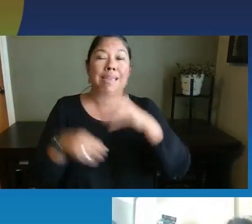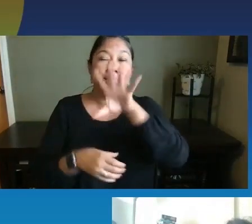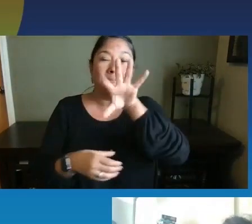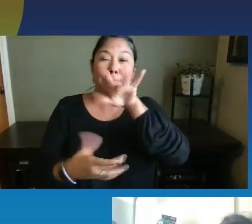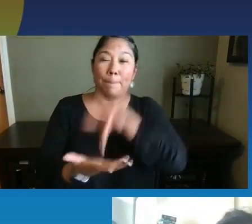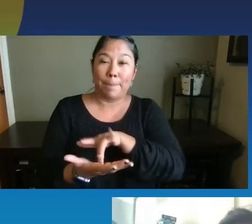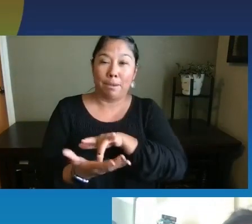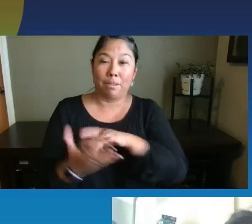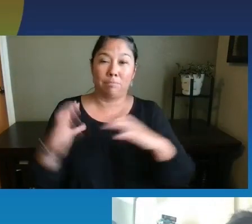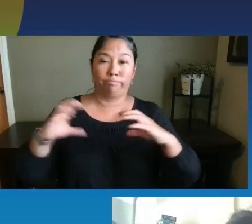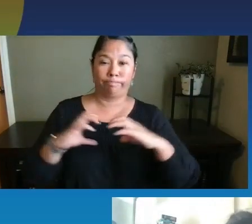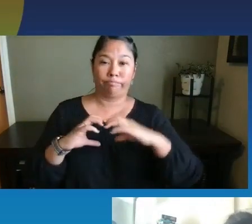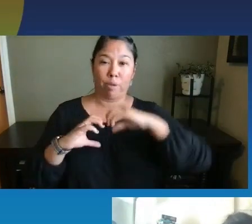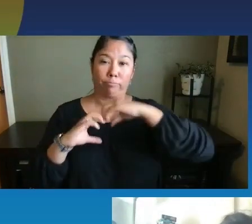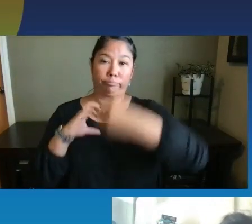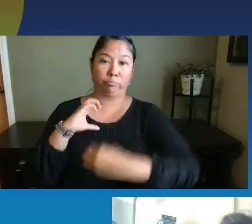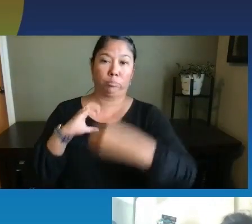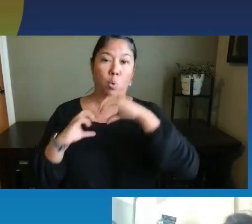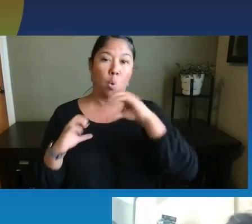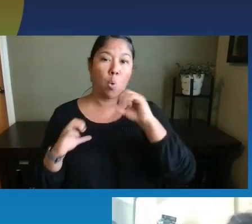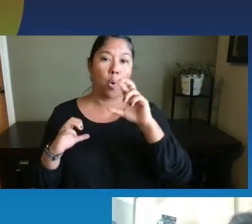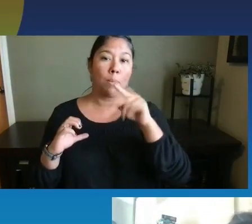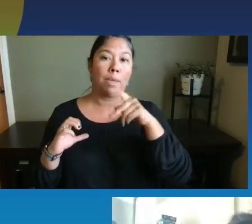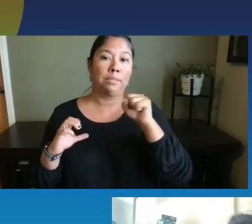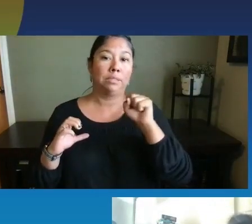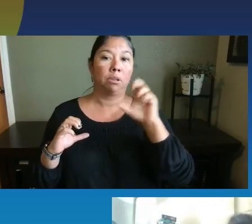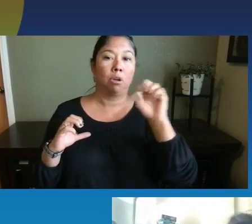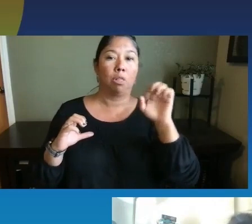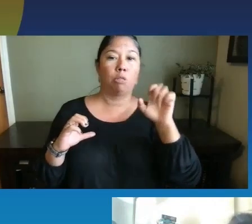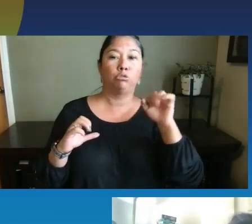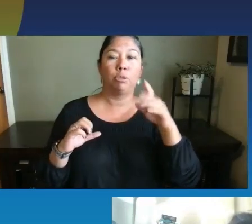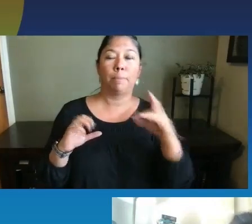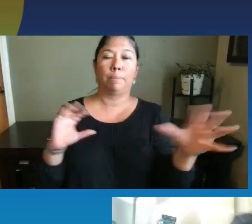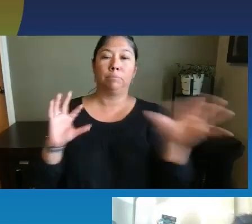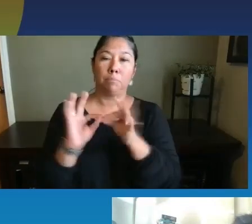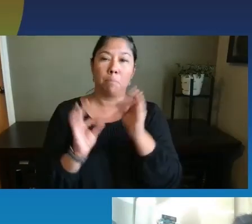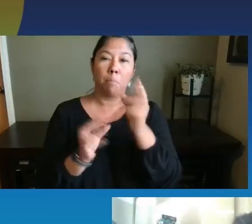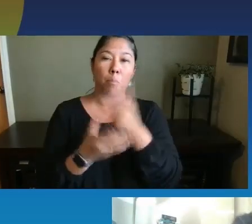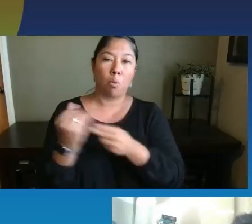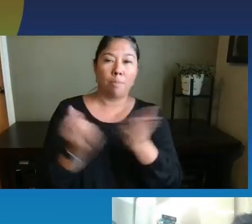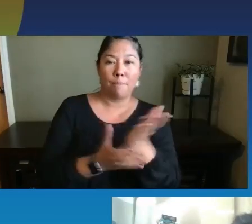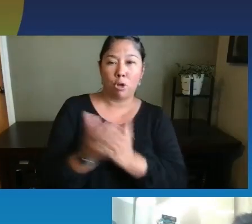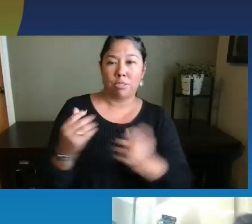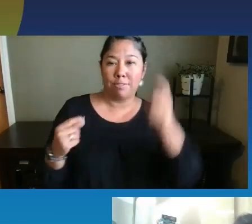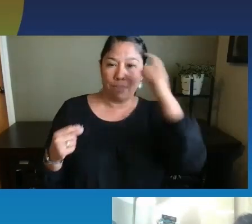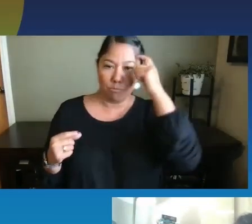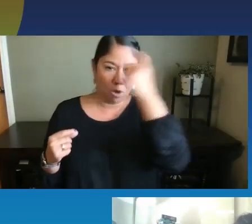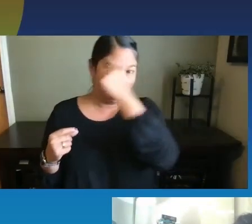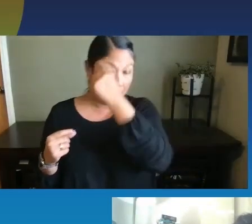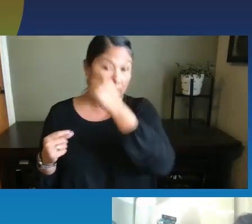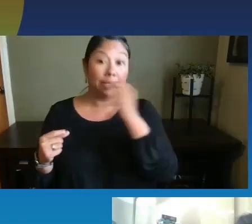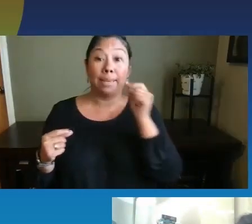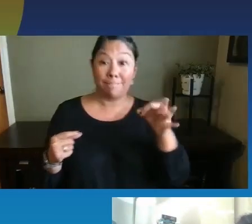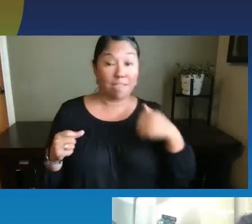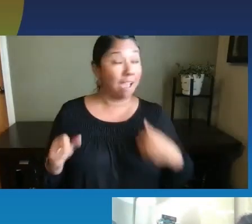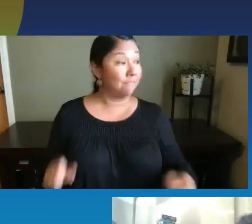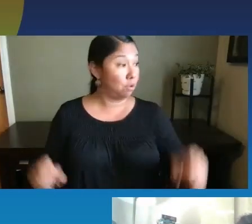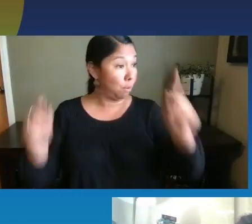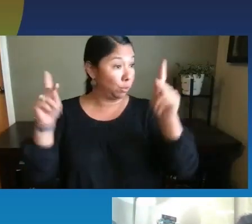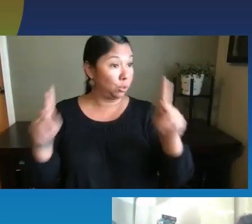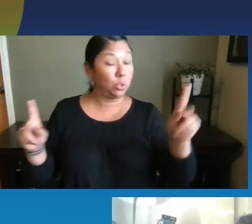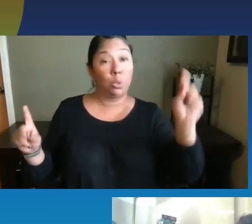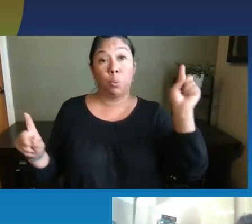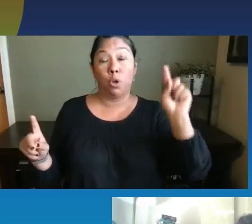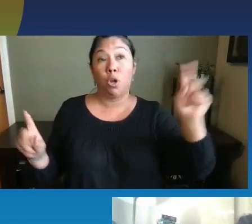connects the sides of the brain. So when we provide the child with an, with an exercise or an opportunity where both sides of the brain are active as in